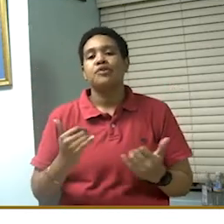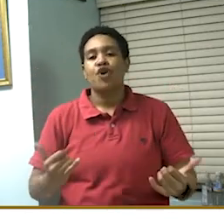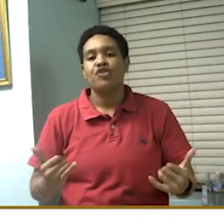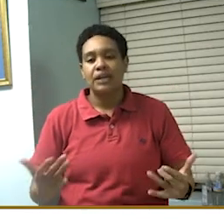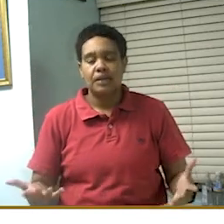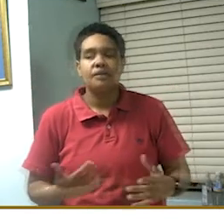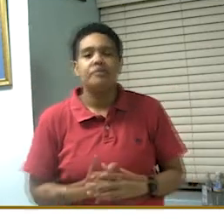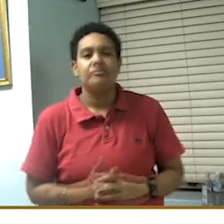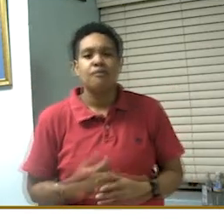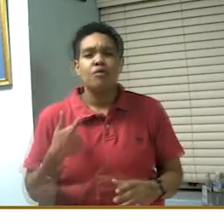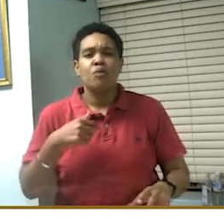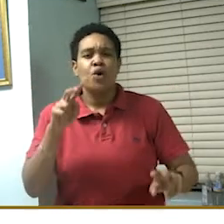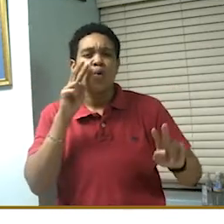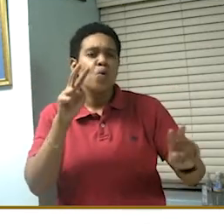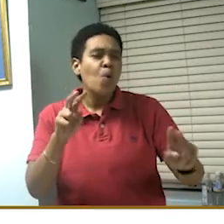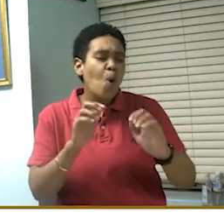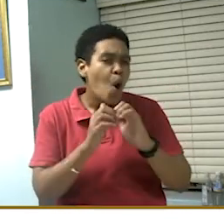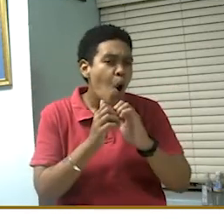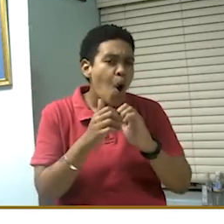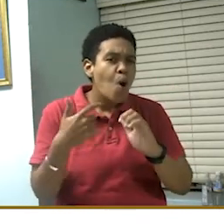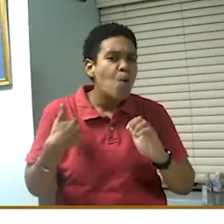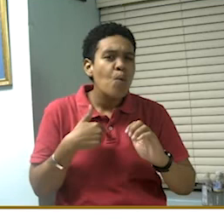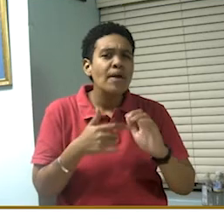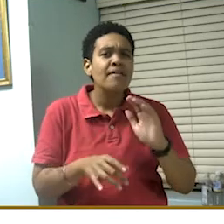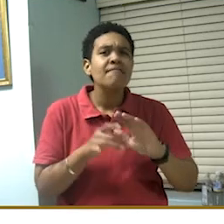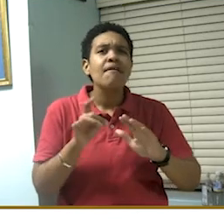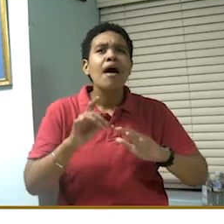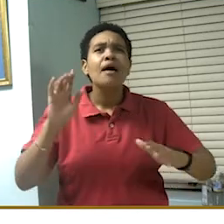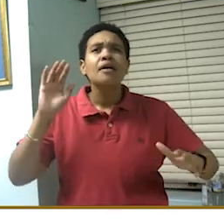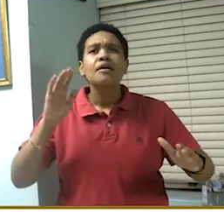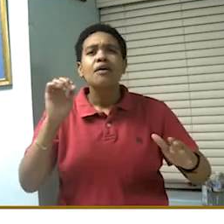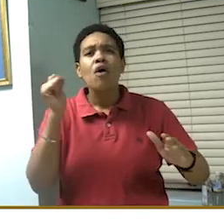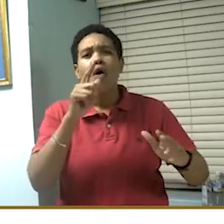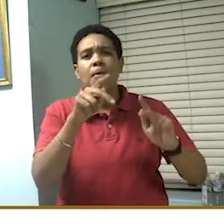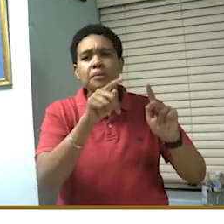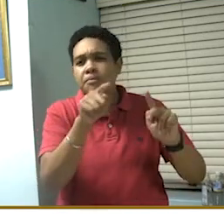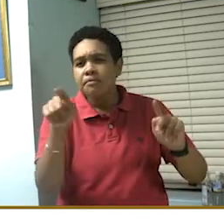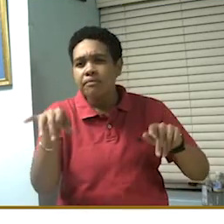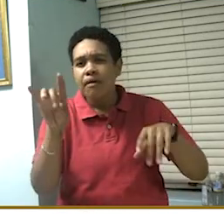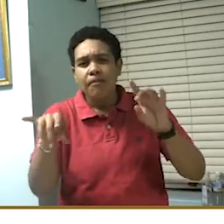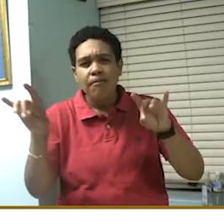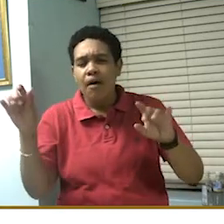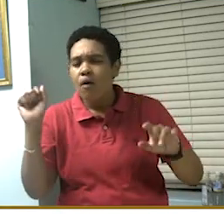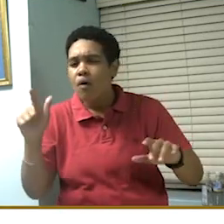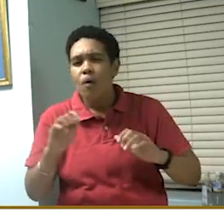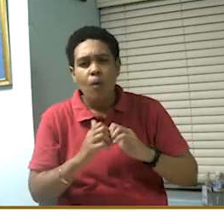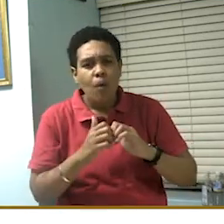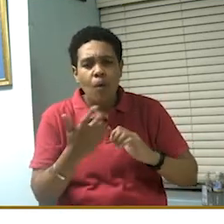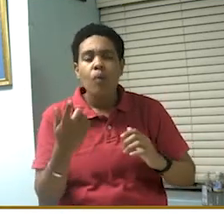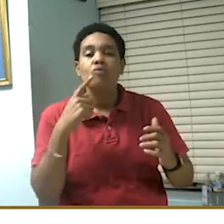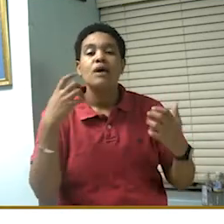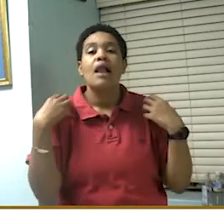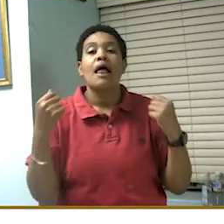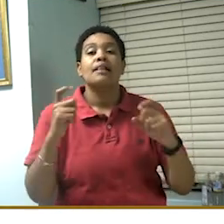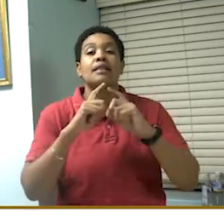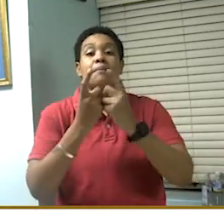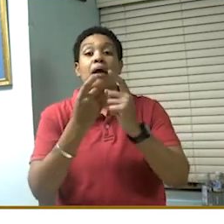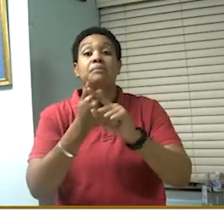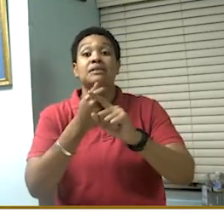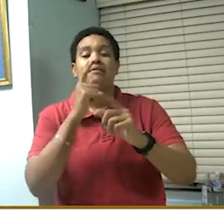We looked at how did we find all these cases. The Health Department